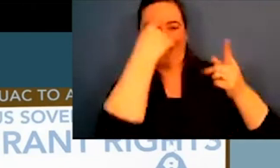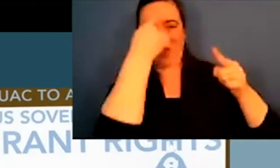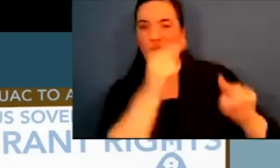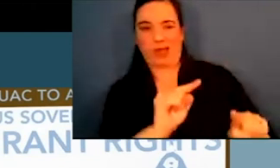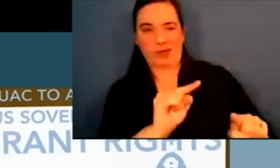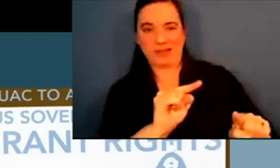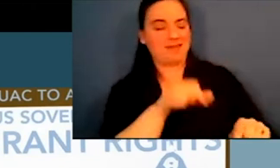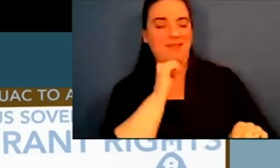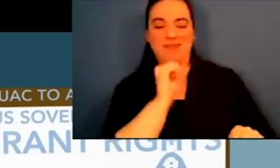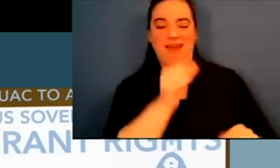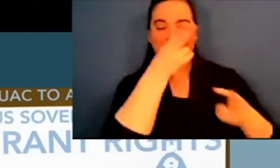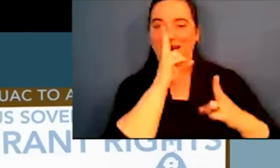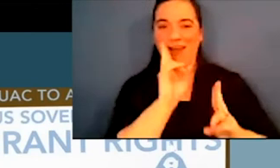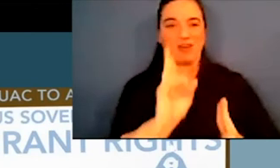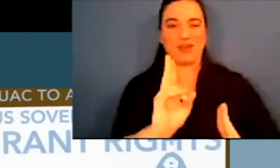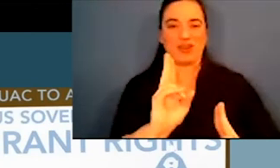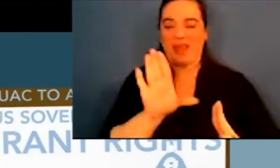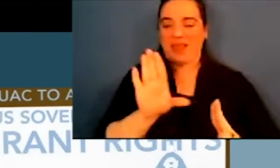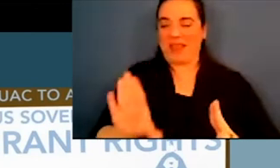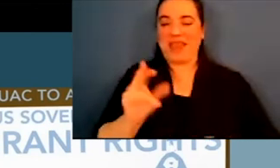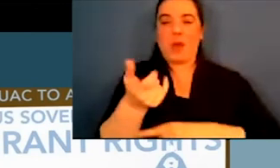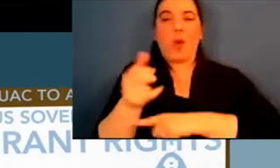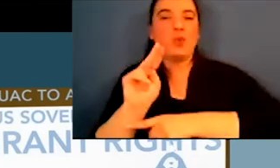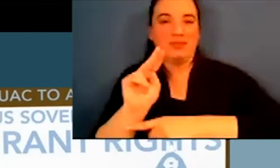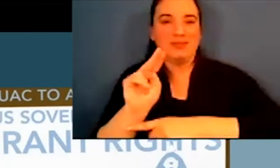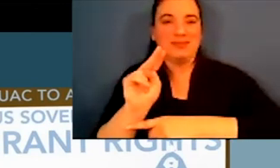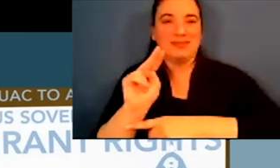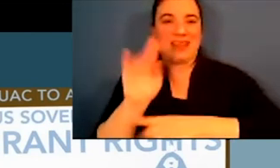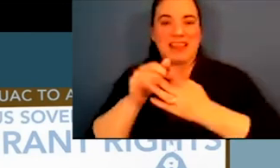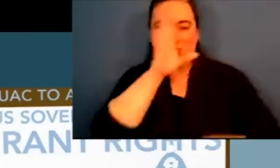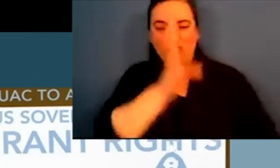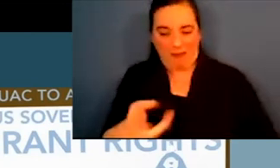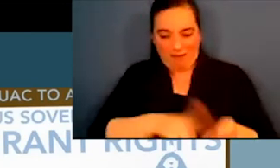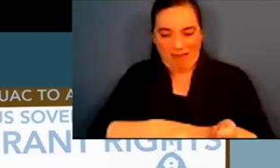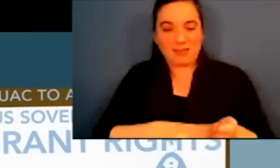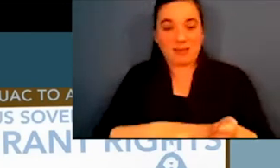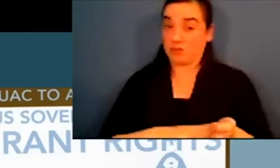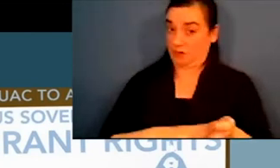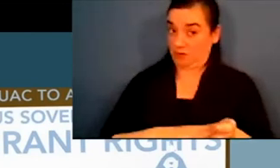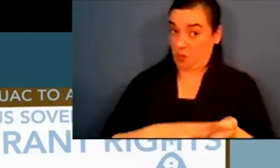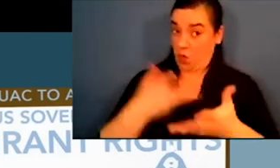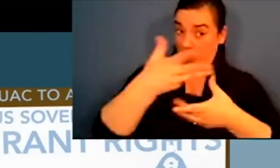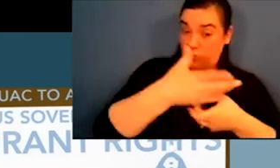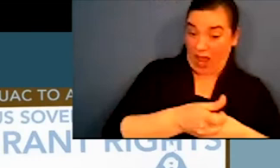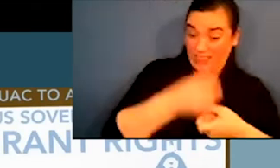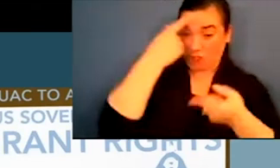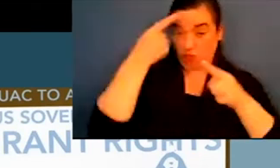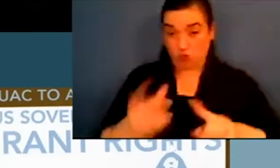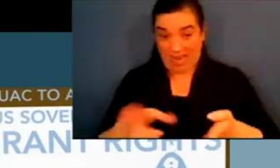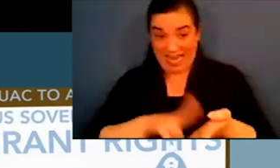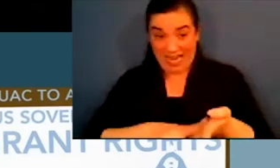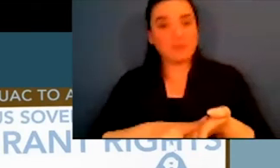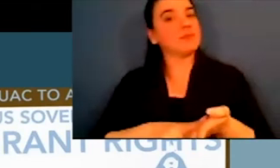Well, the United States never honored any of those treaties, nor have they honored any that they directly signed with us.